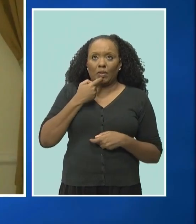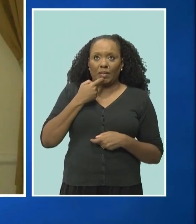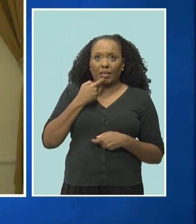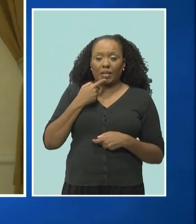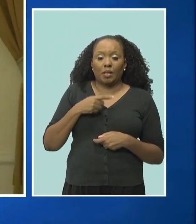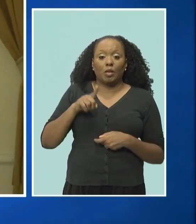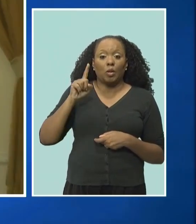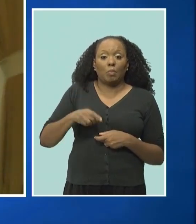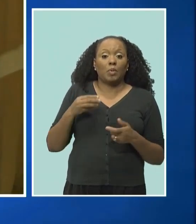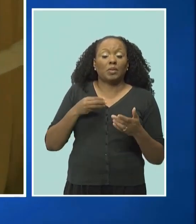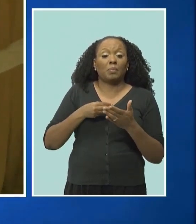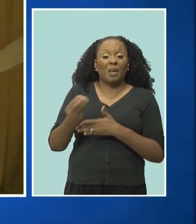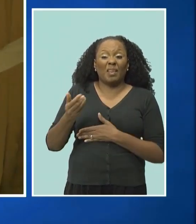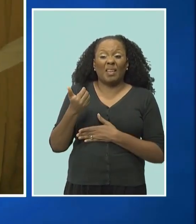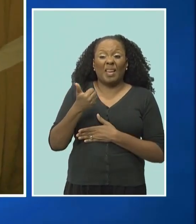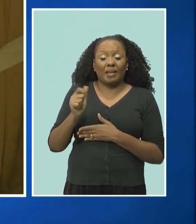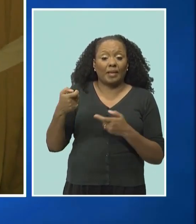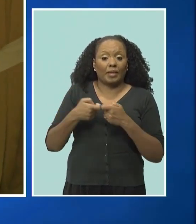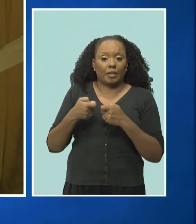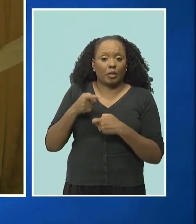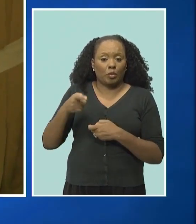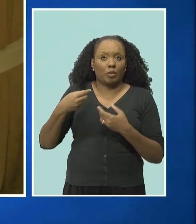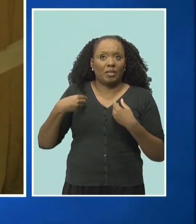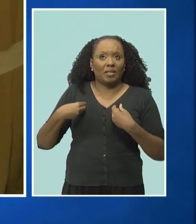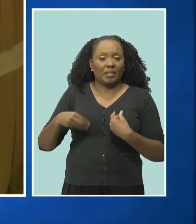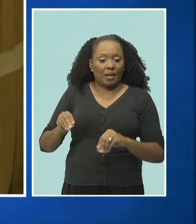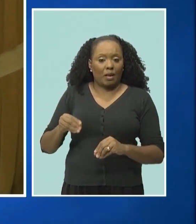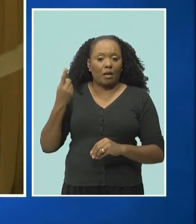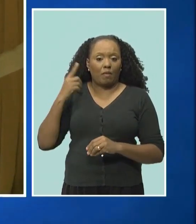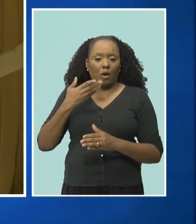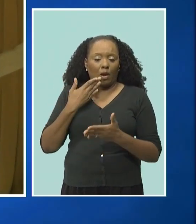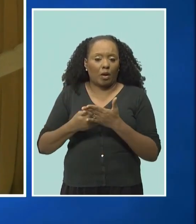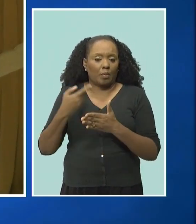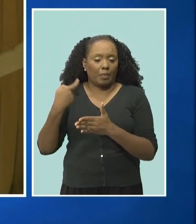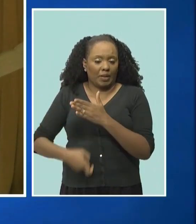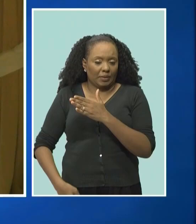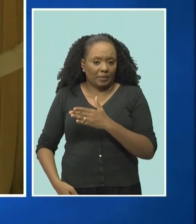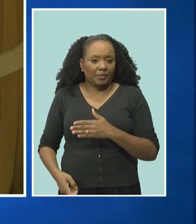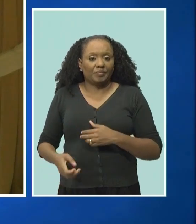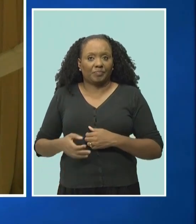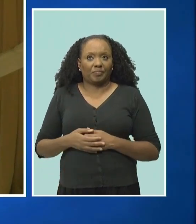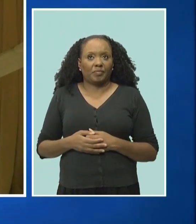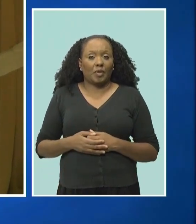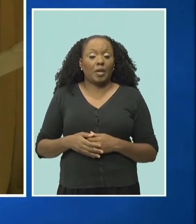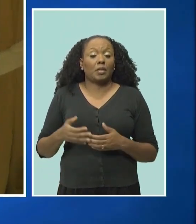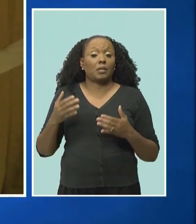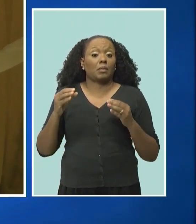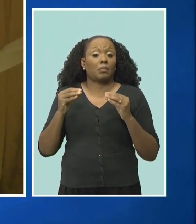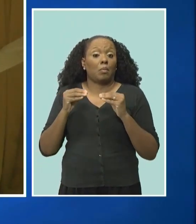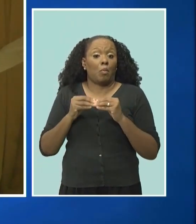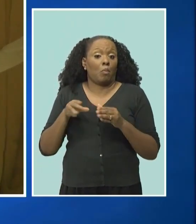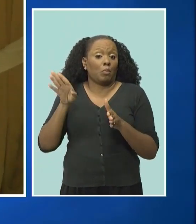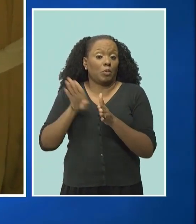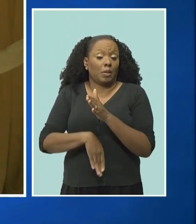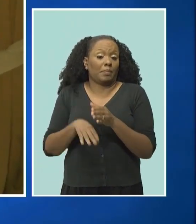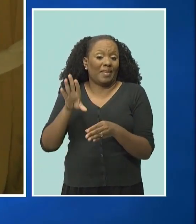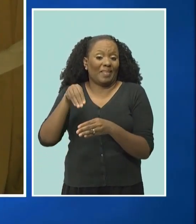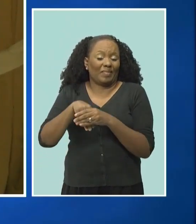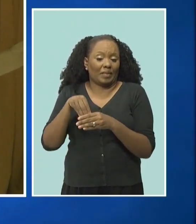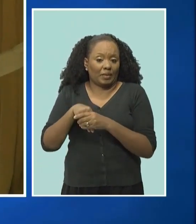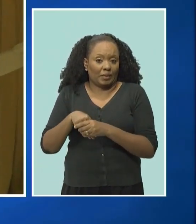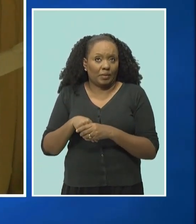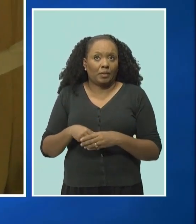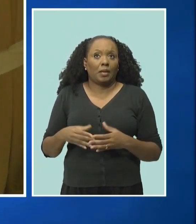any electricity that you sell at a good price. So it's cheaper to invest and know